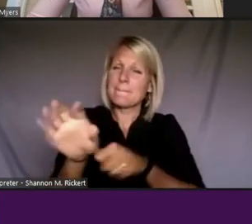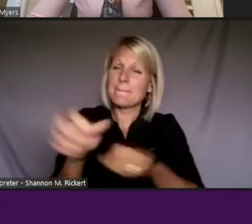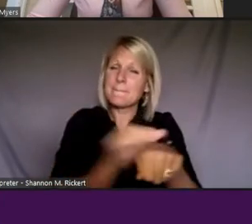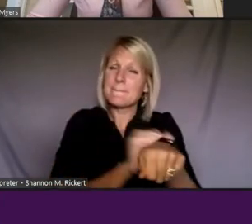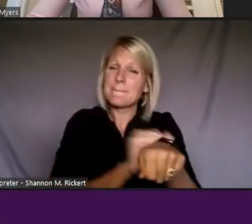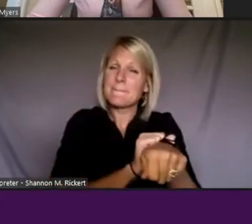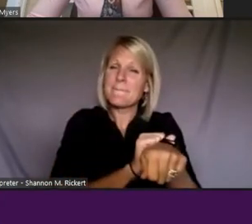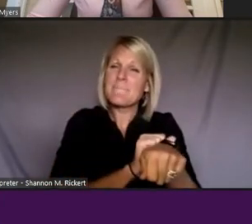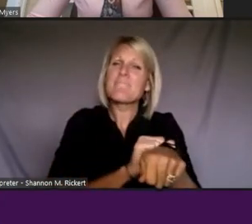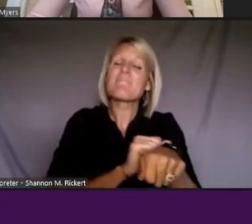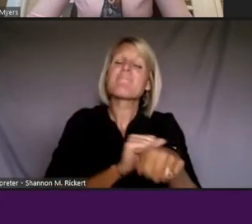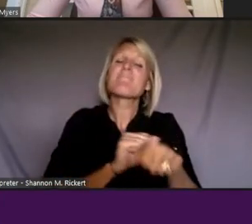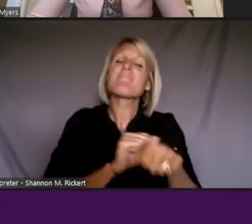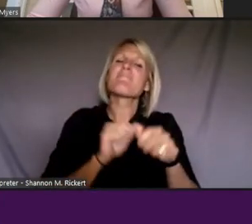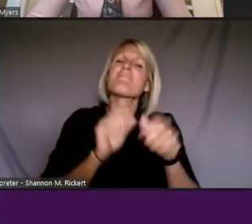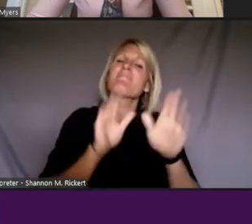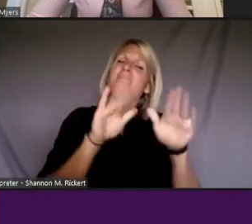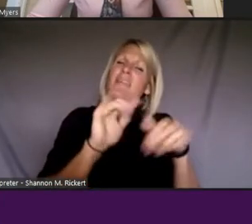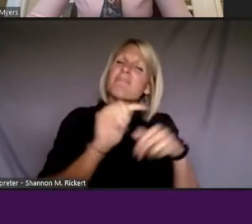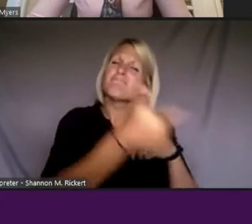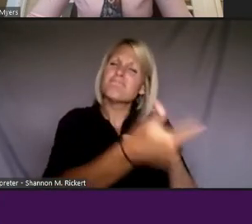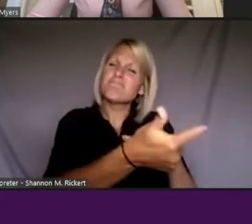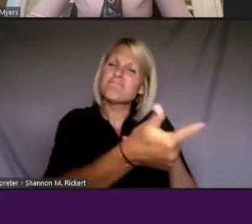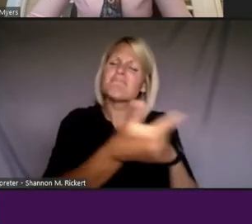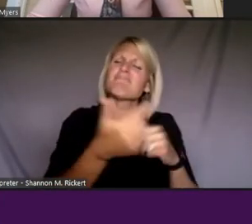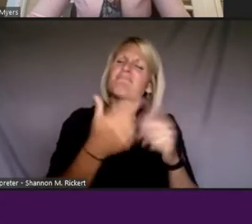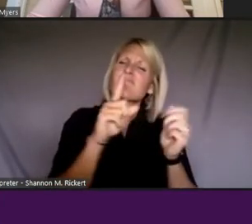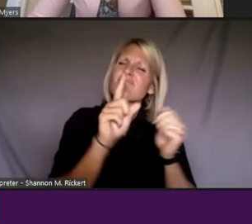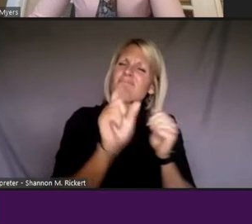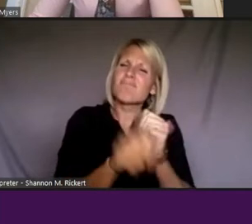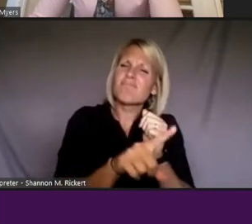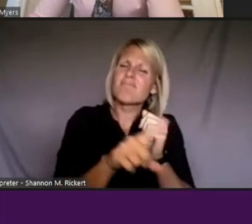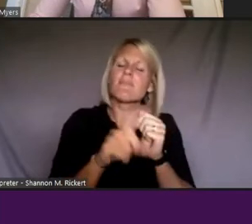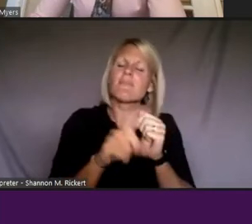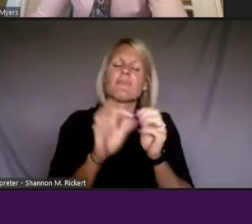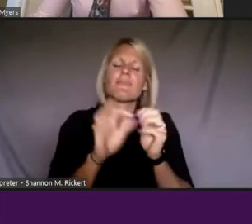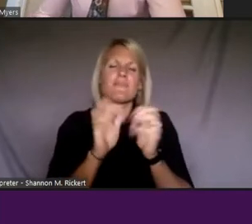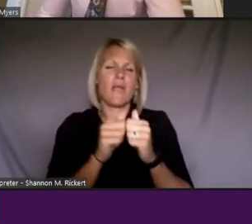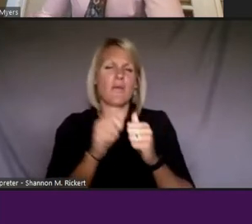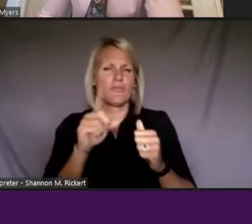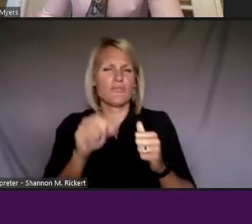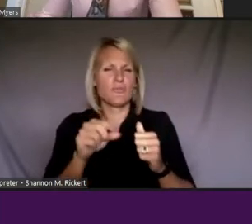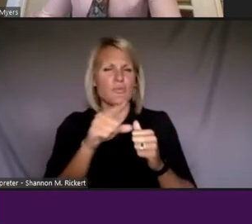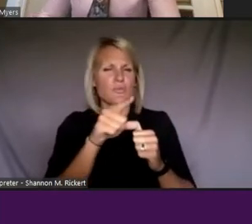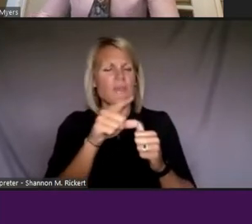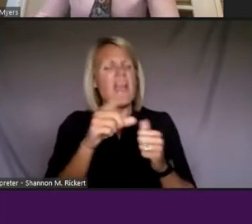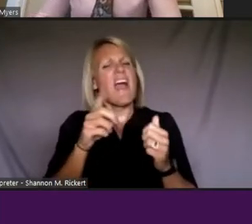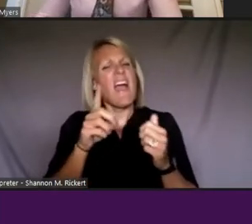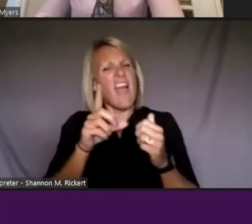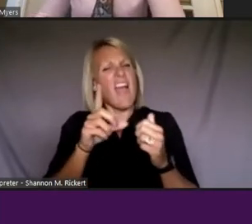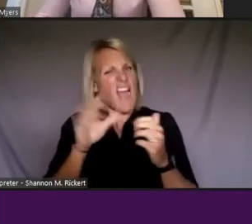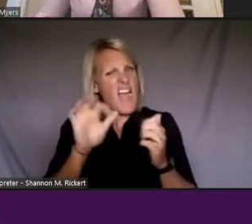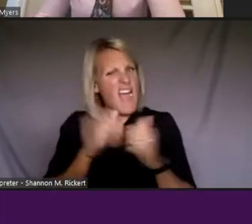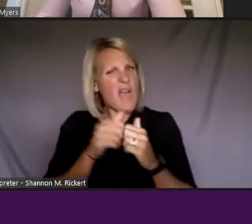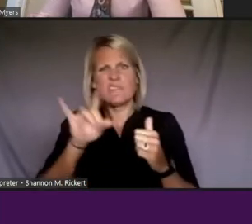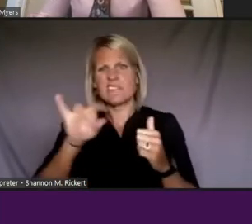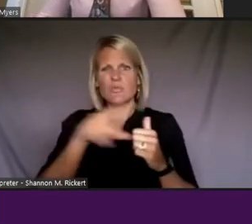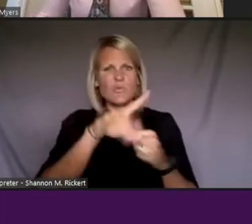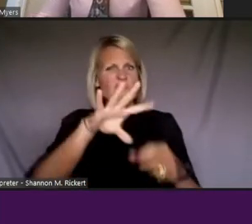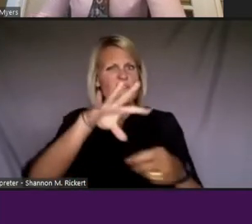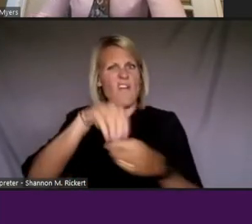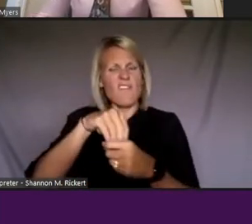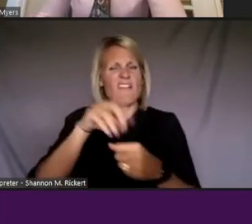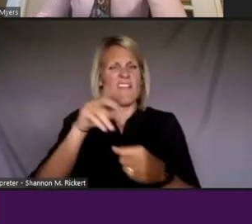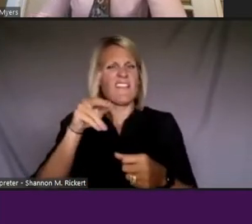to just ask a question about just how you really became involved with Philly DA. How did the